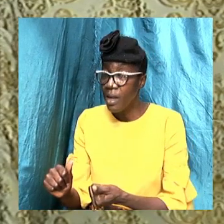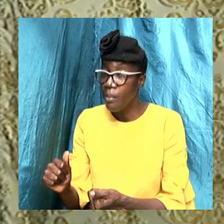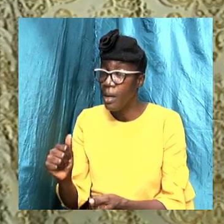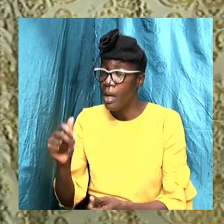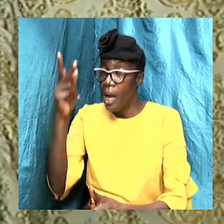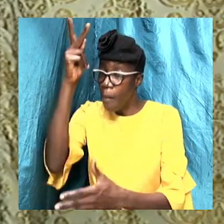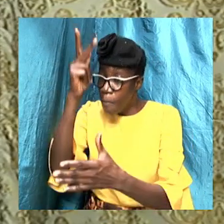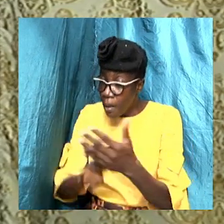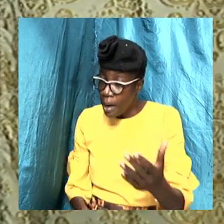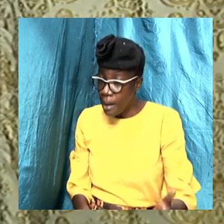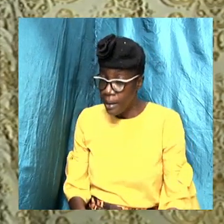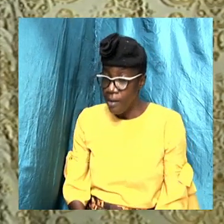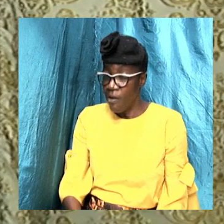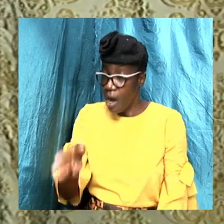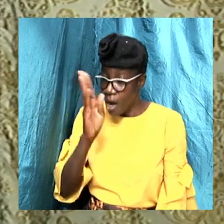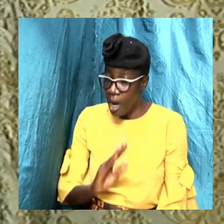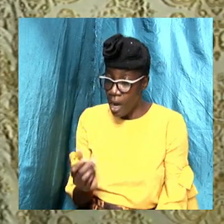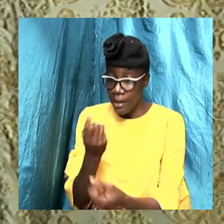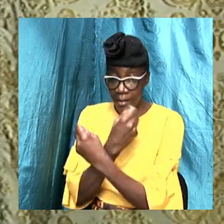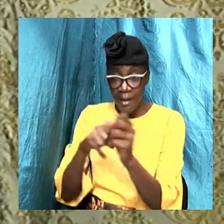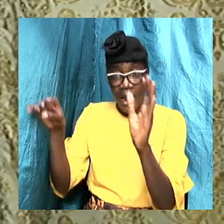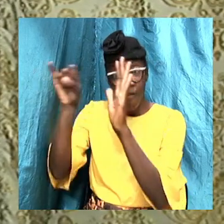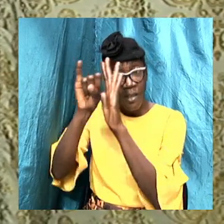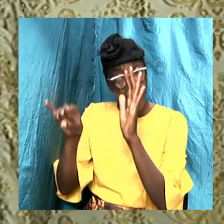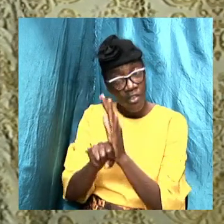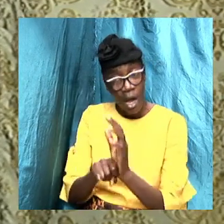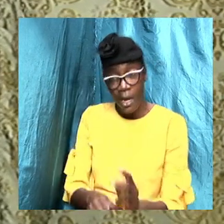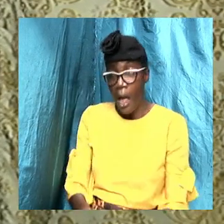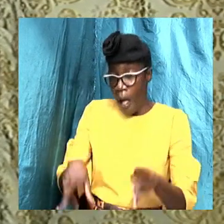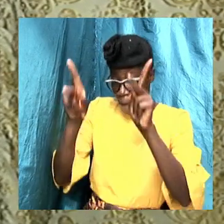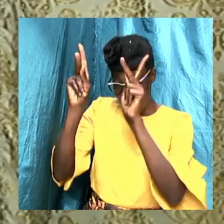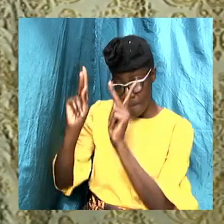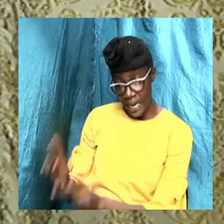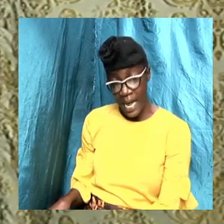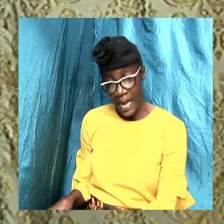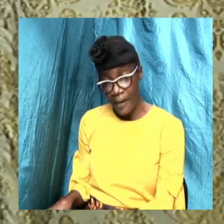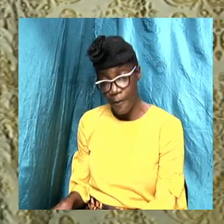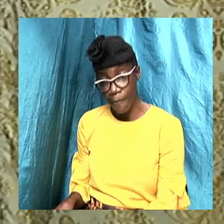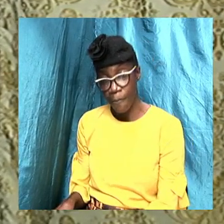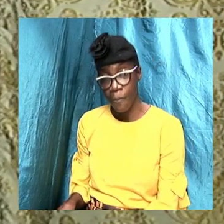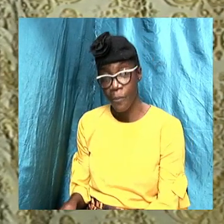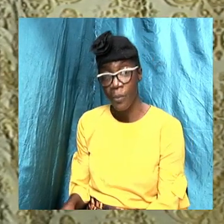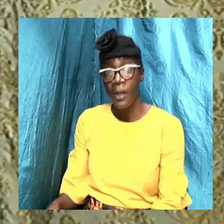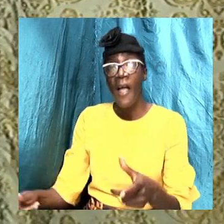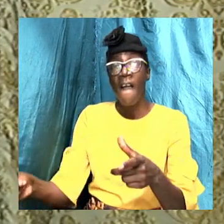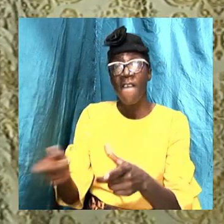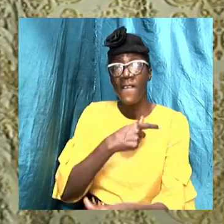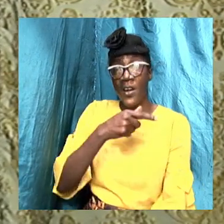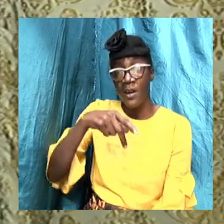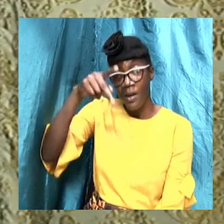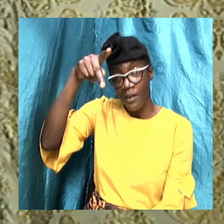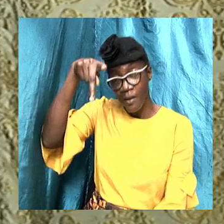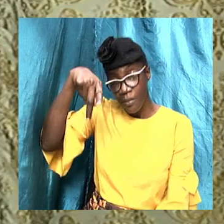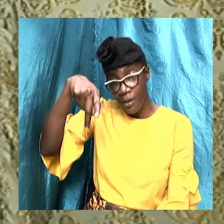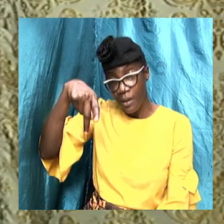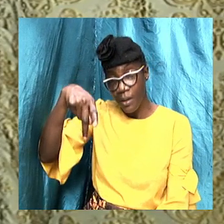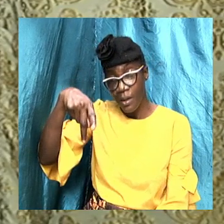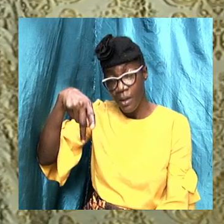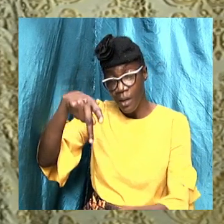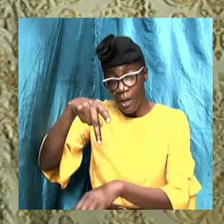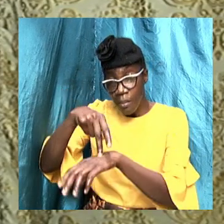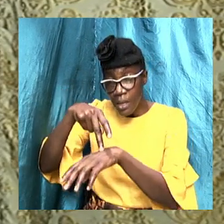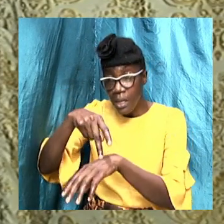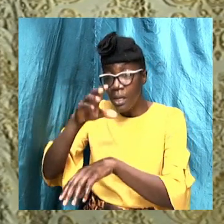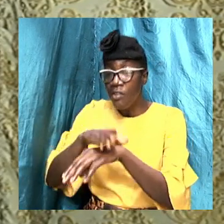of salvation. Amen, somebody. So, we want to know. Look at 1 Peter 3, verse